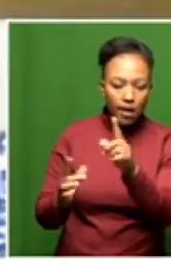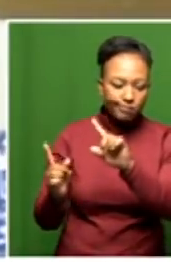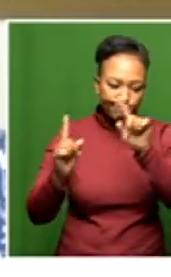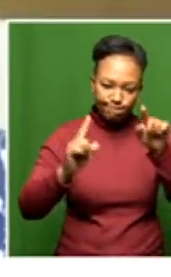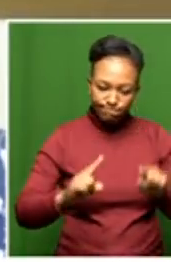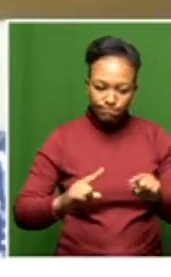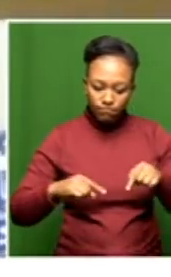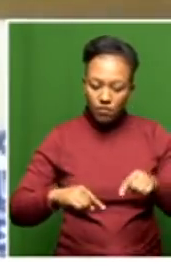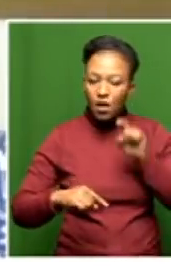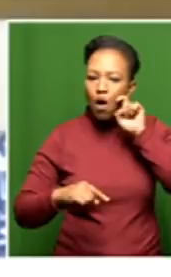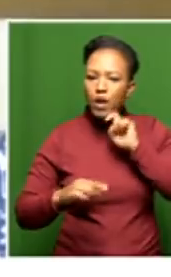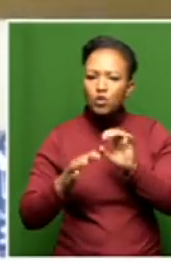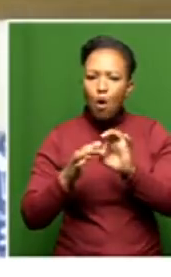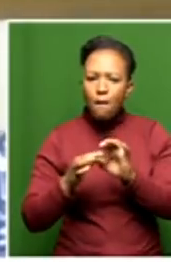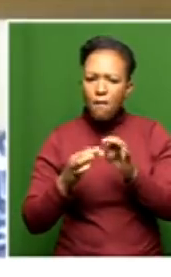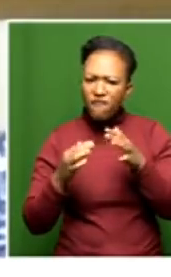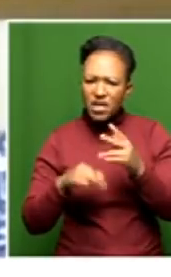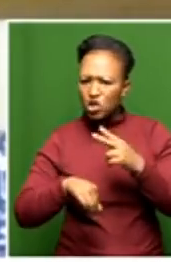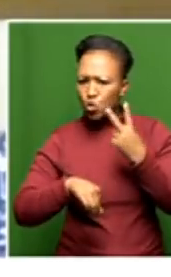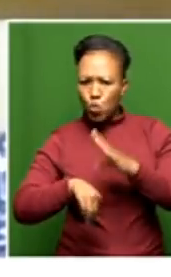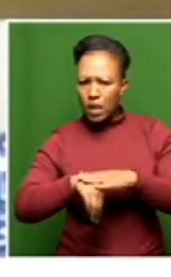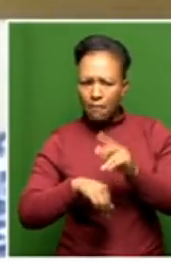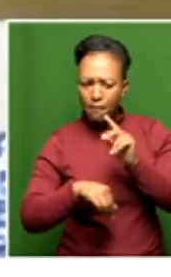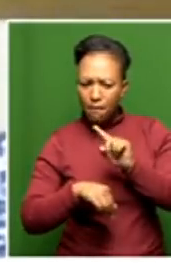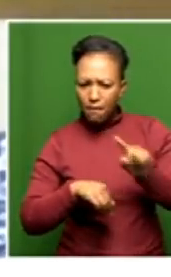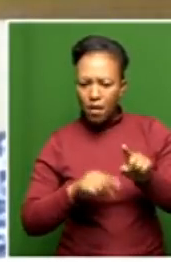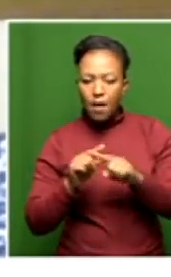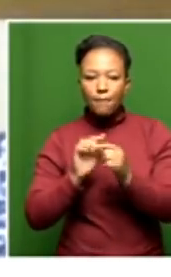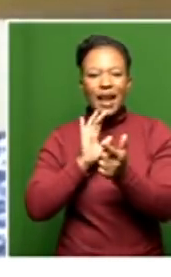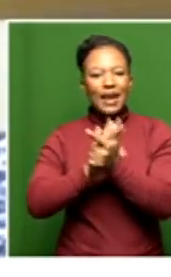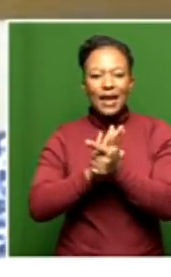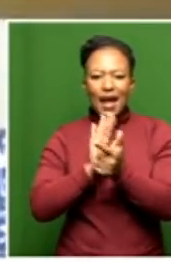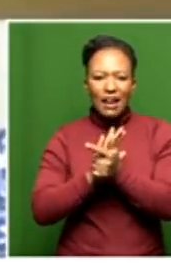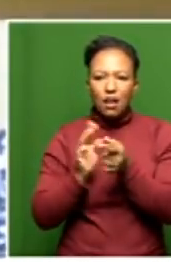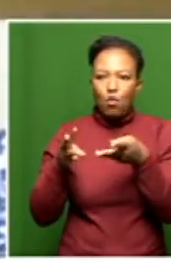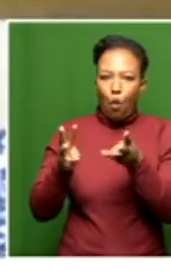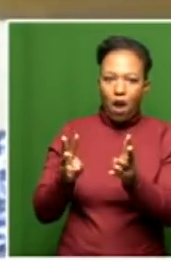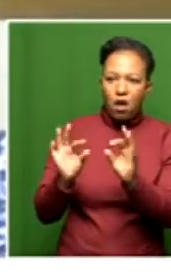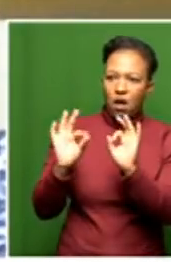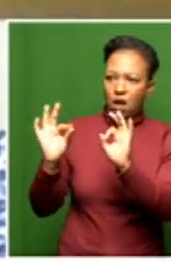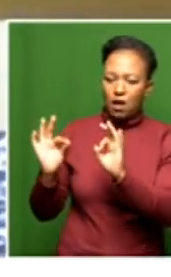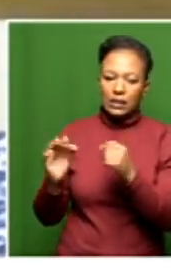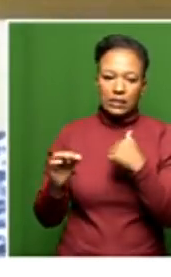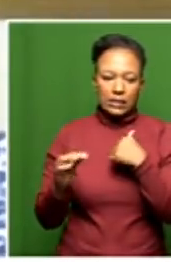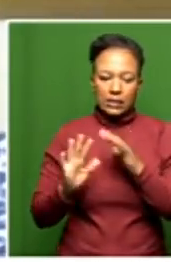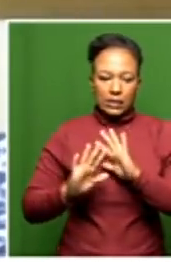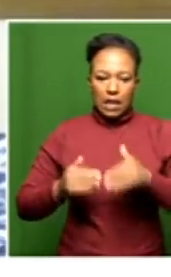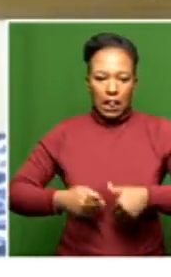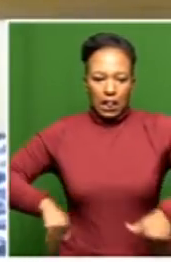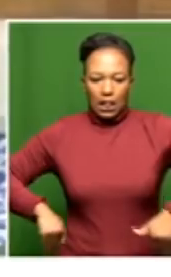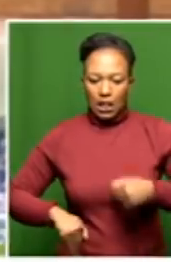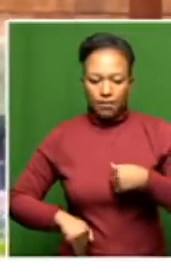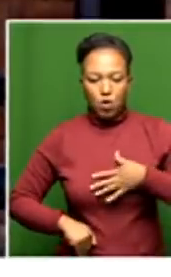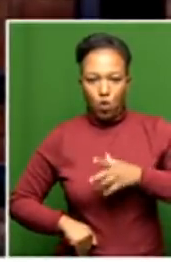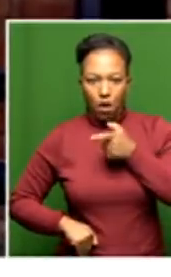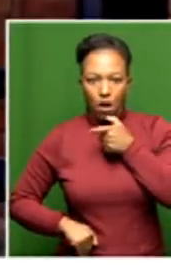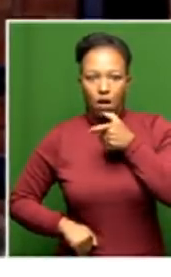twice that they have no issues. On the legalities, I cannot truly answer you and put my reputation on the line to